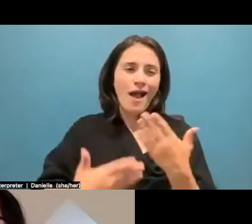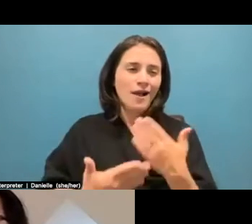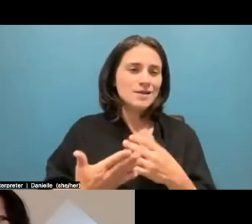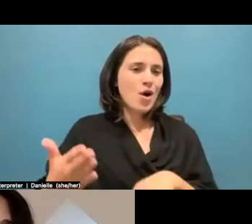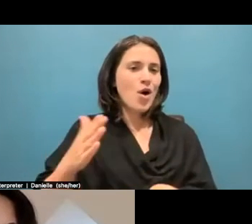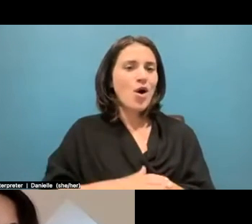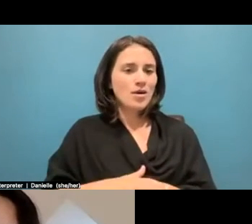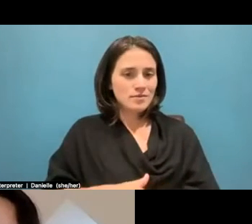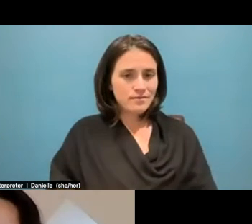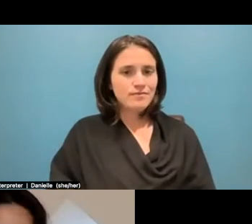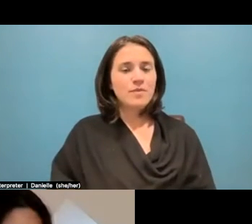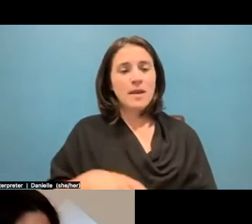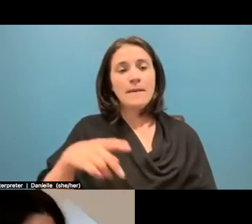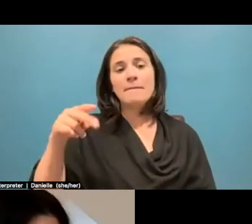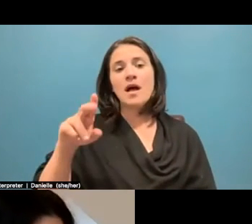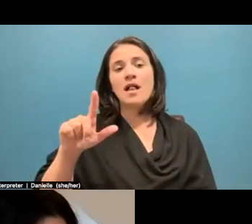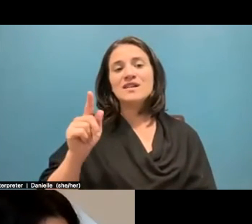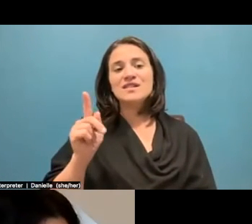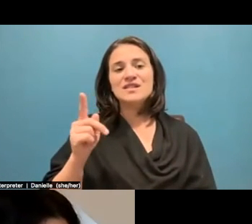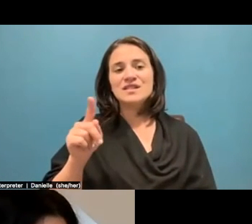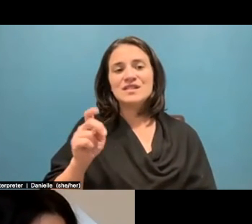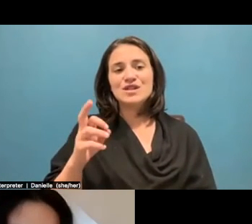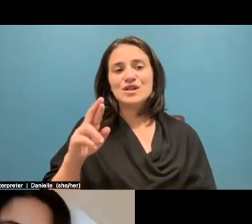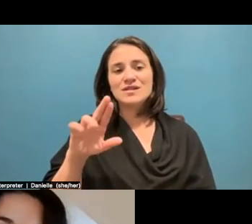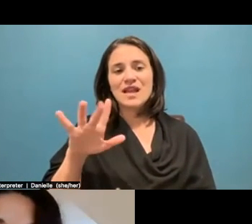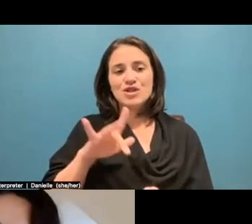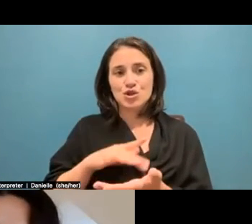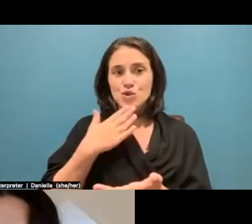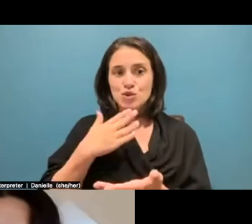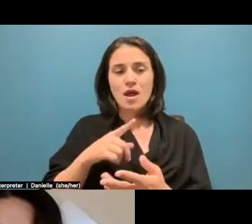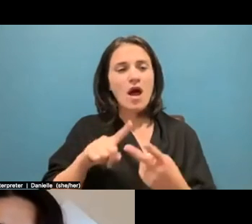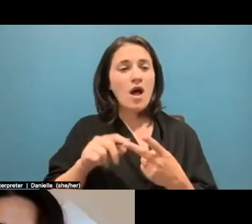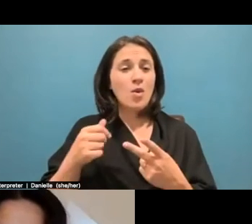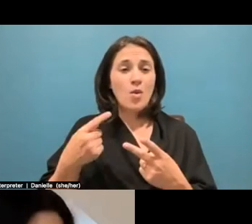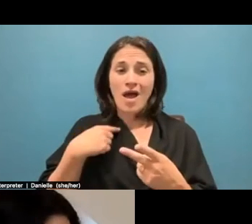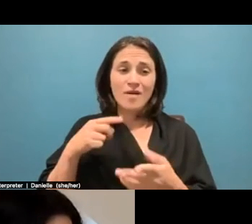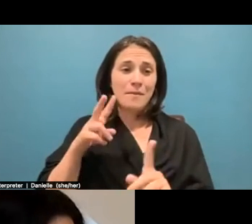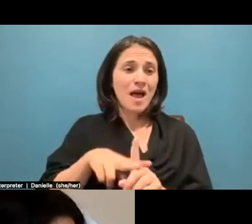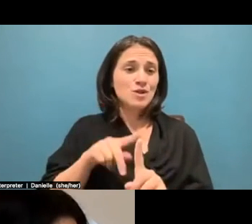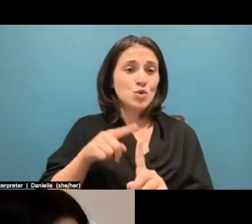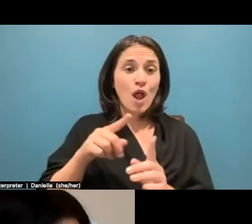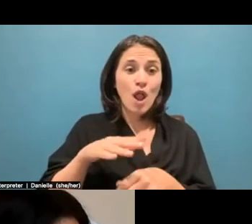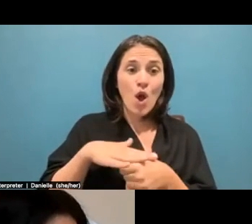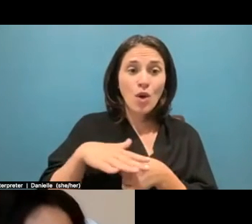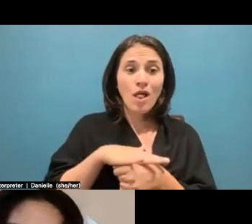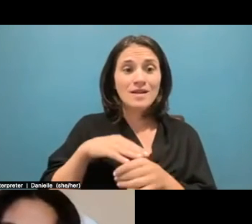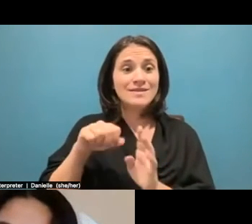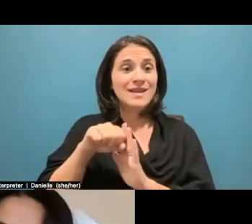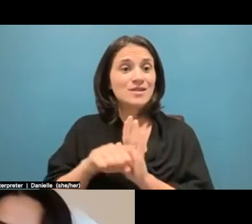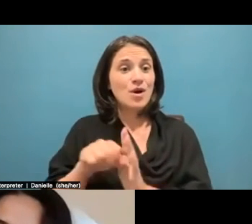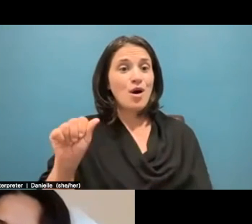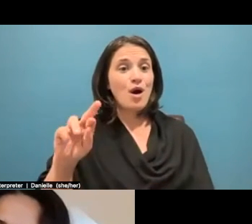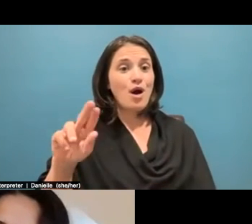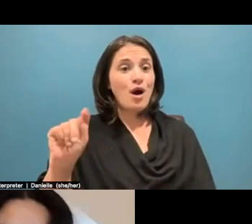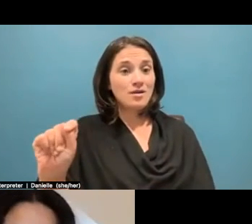the Pulitzer center is really good. You know, like I've, I've actually applied to, um, local and state art councils for money. Um, because, you know, I see